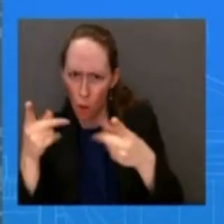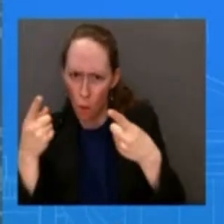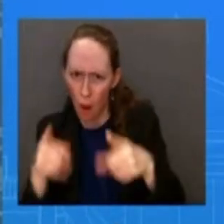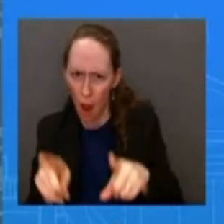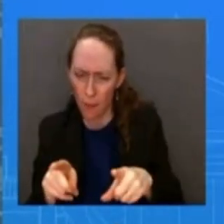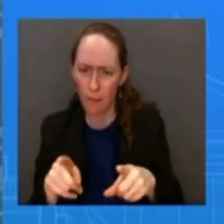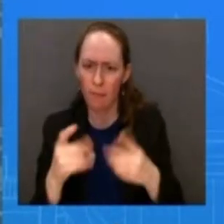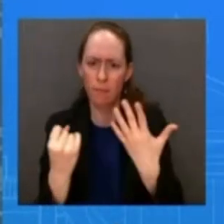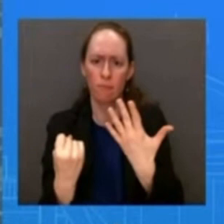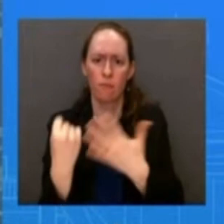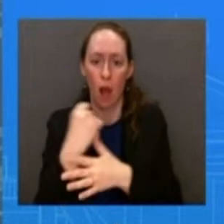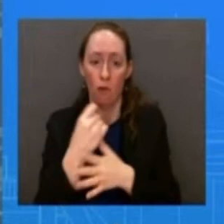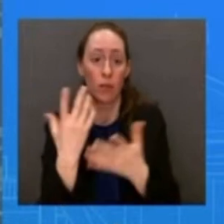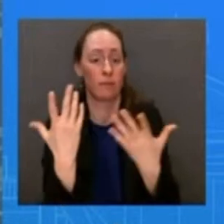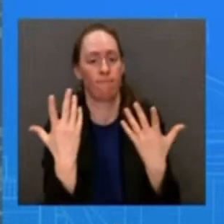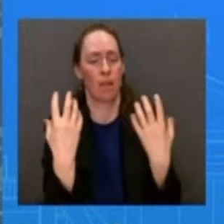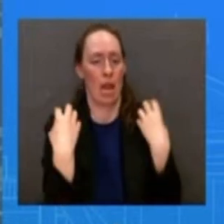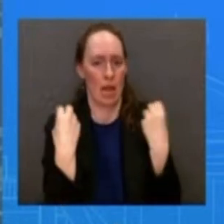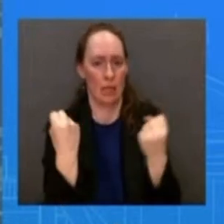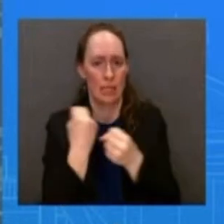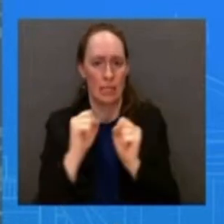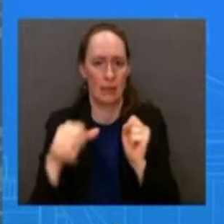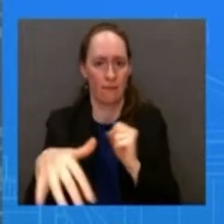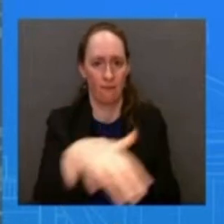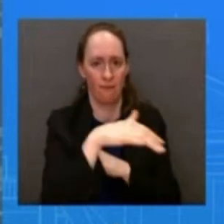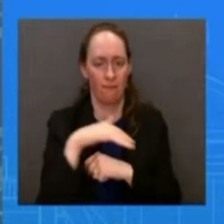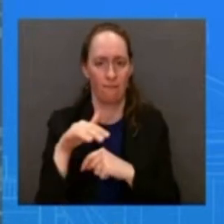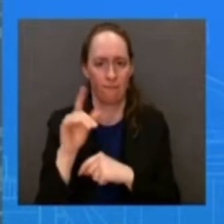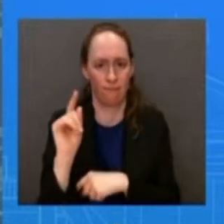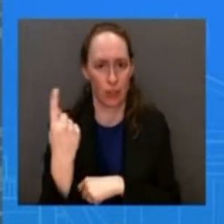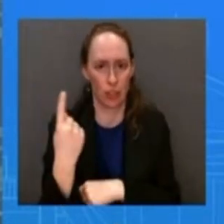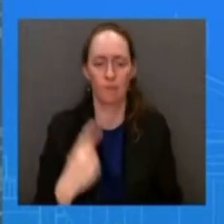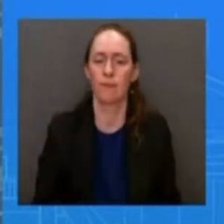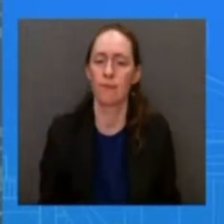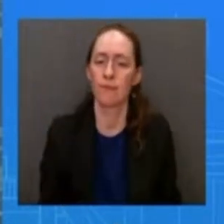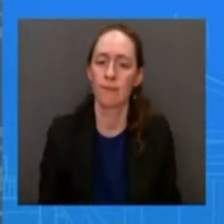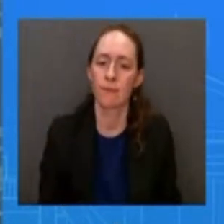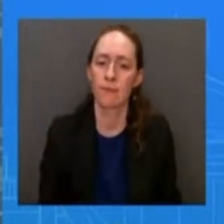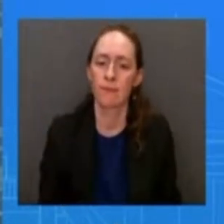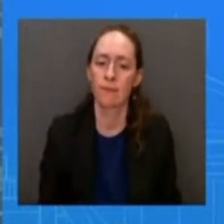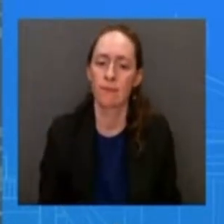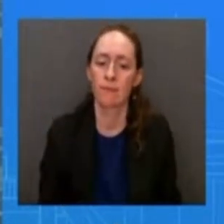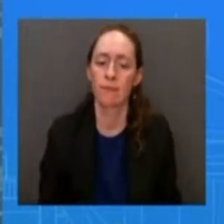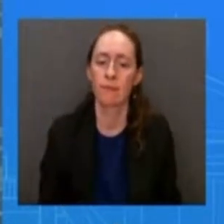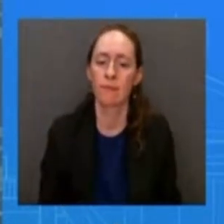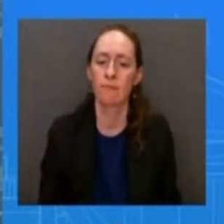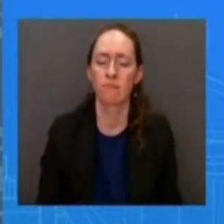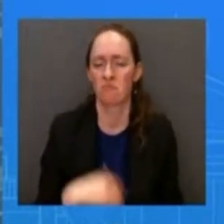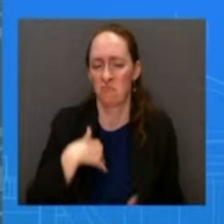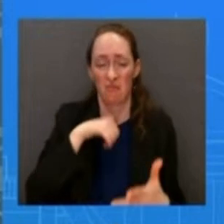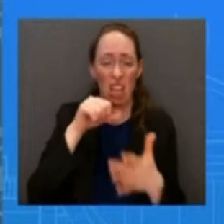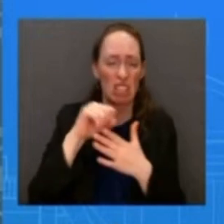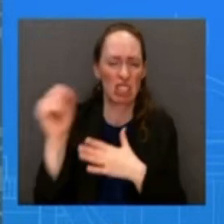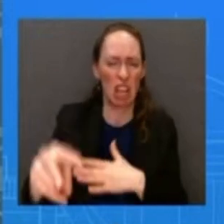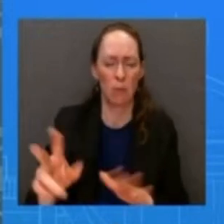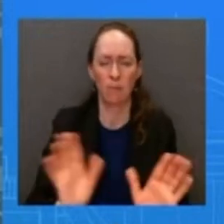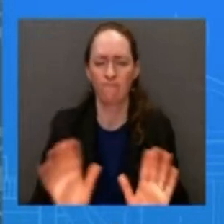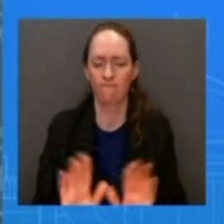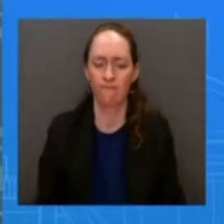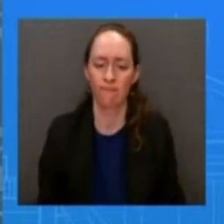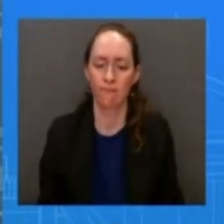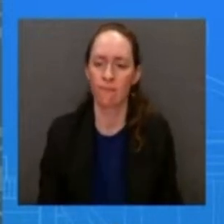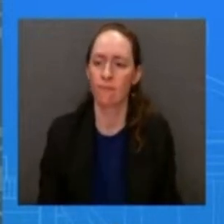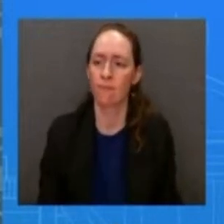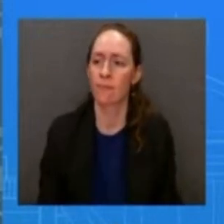safety of the community so don't just don't want to get ahead of what's currently happening okay george in the back yeah two follow-up questions